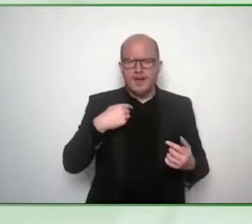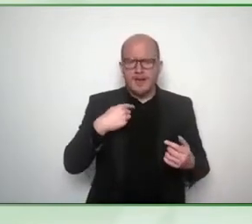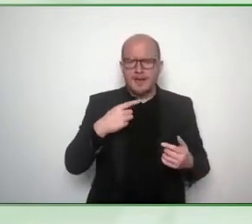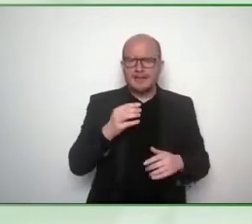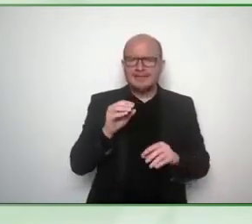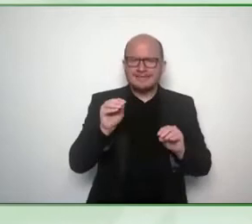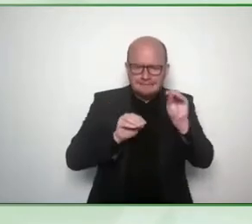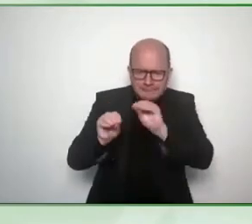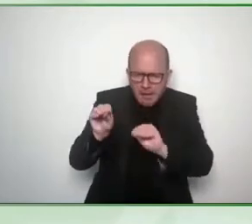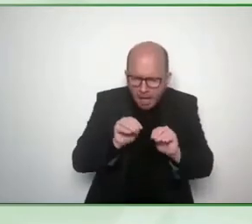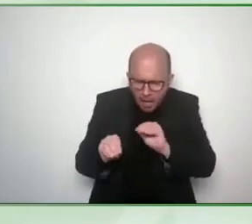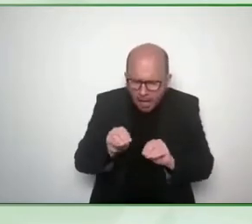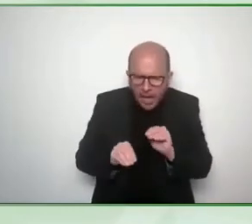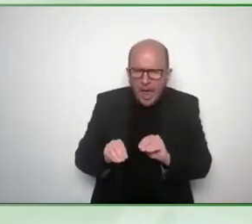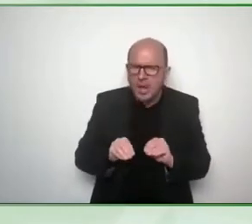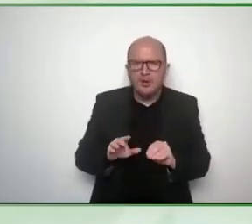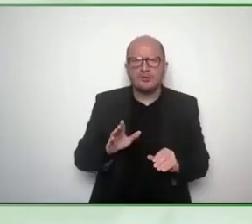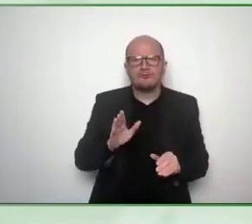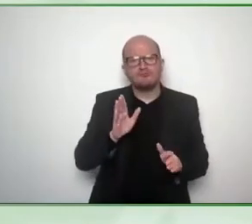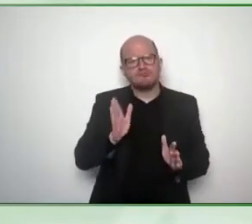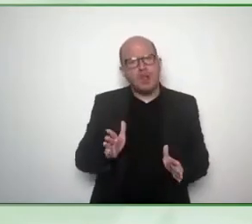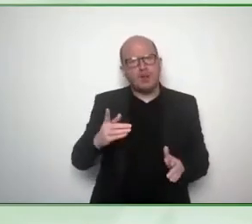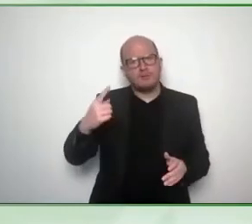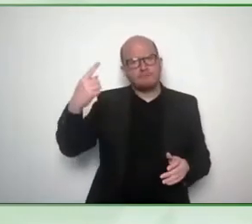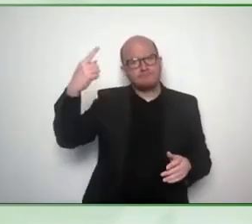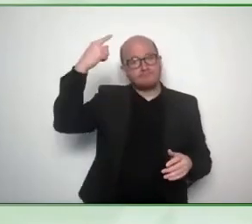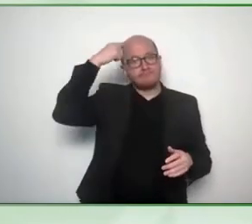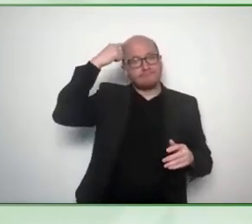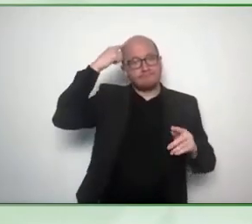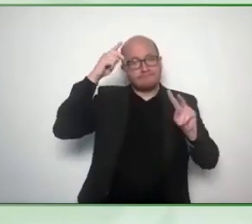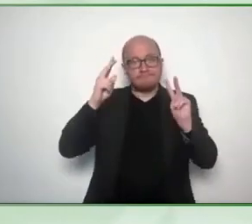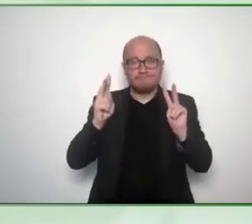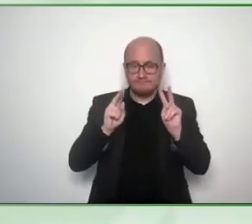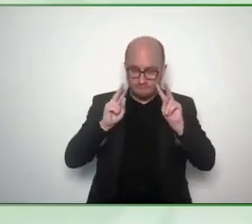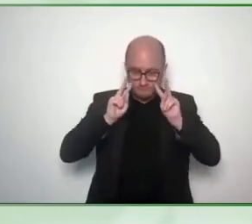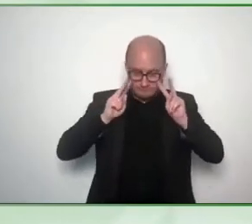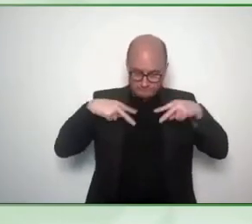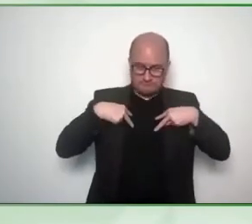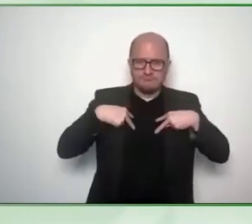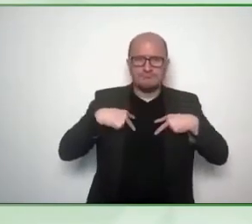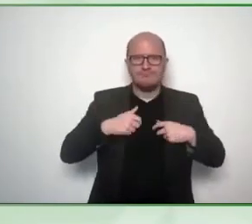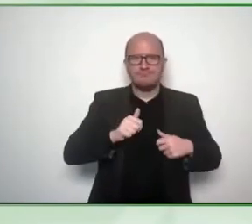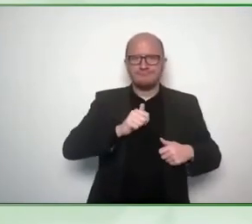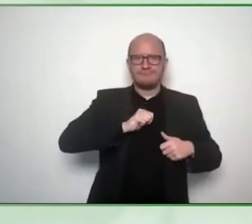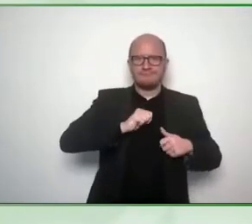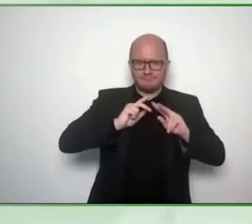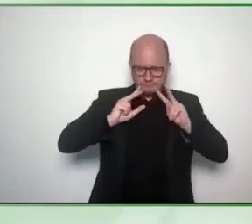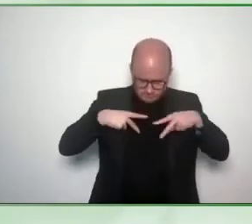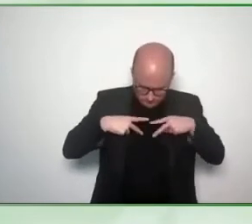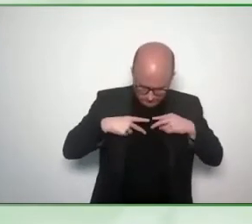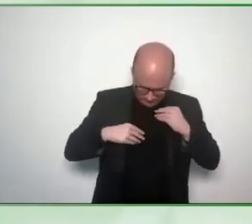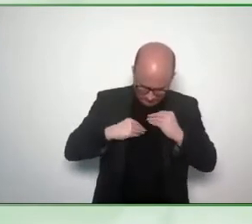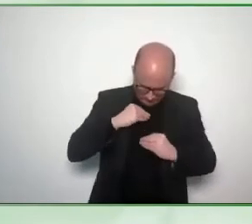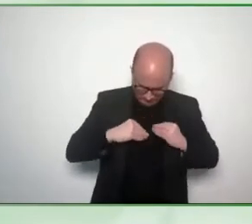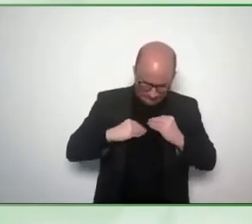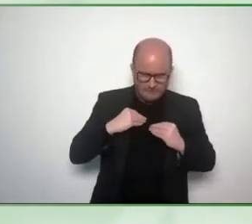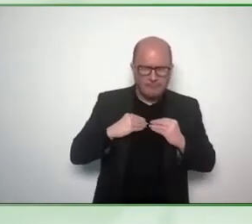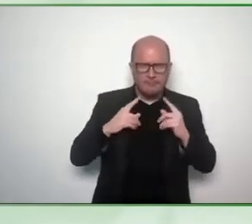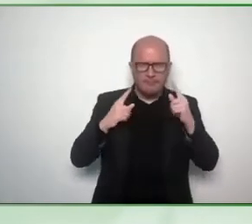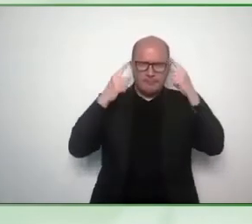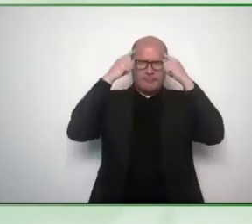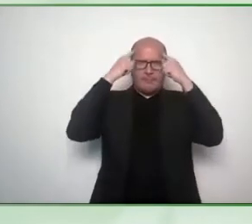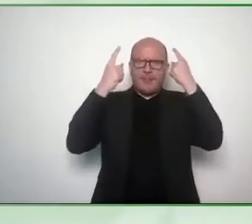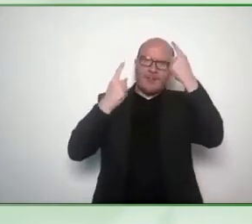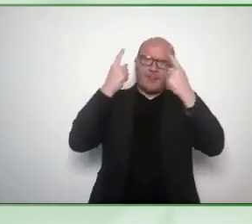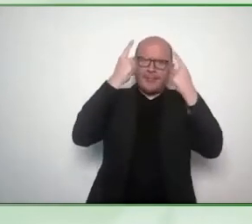from the start and having everybody on board when we when we design everything and we have also learned that um because